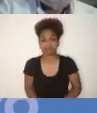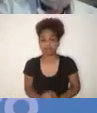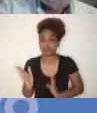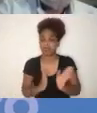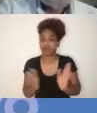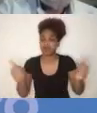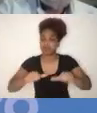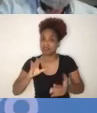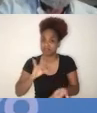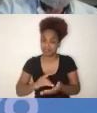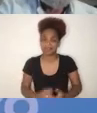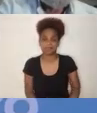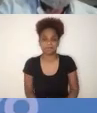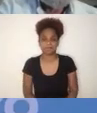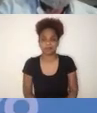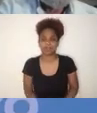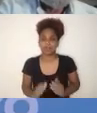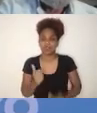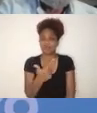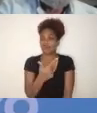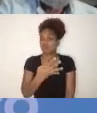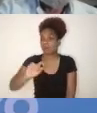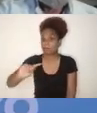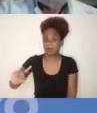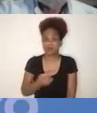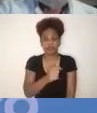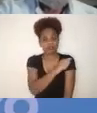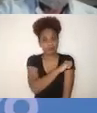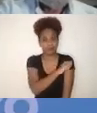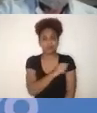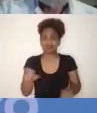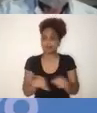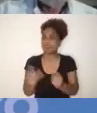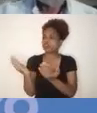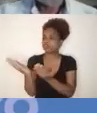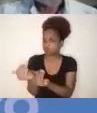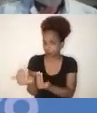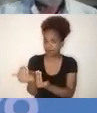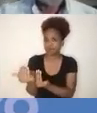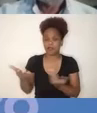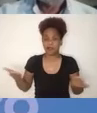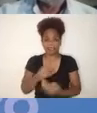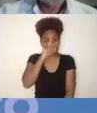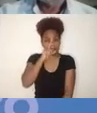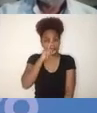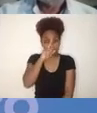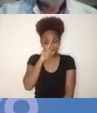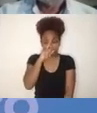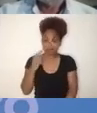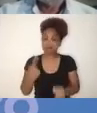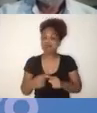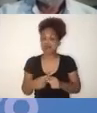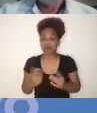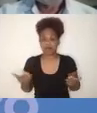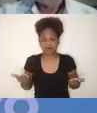according to our UNESCO projections and youth, are at risk today of not returning to school because of the economic impact of